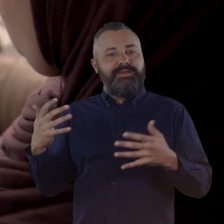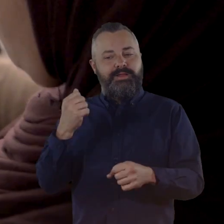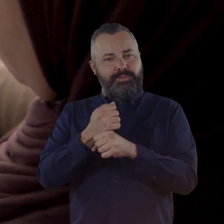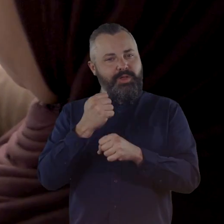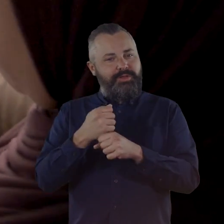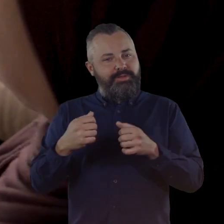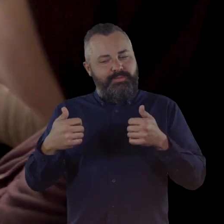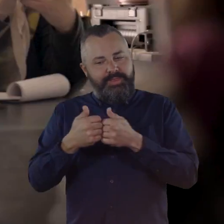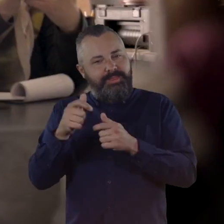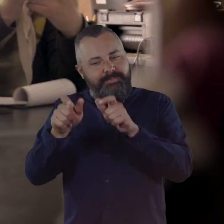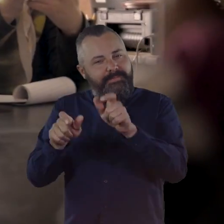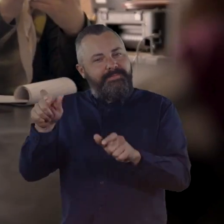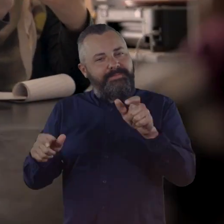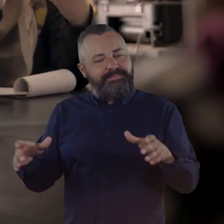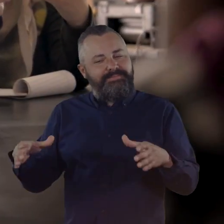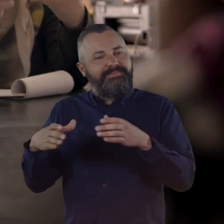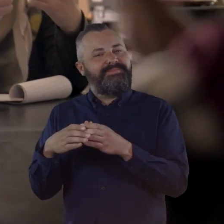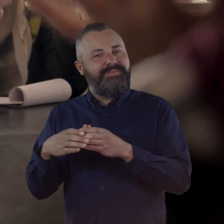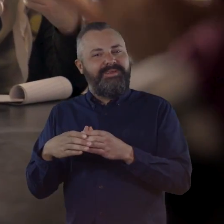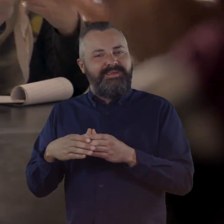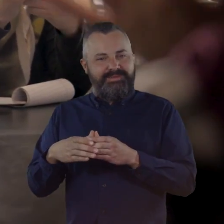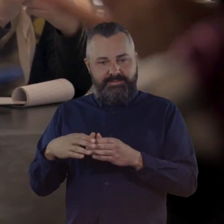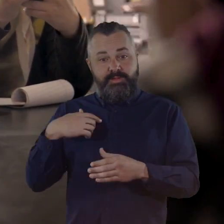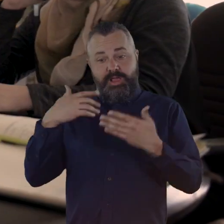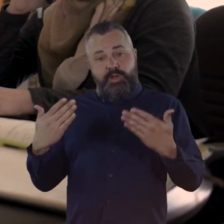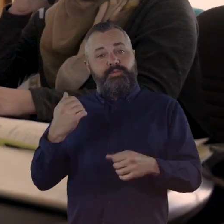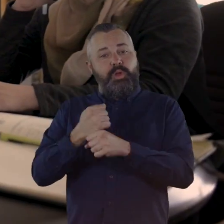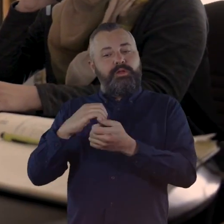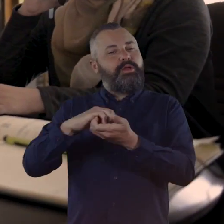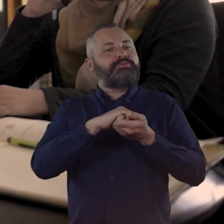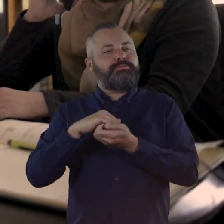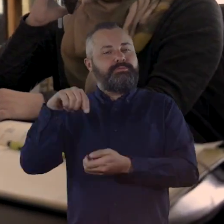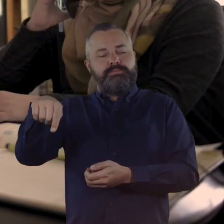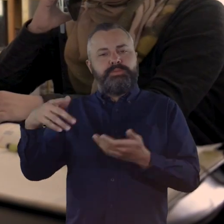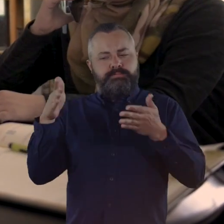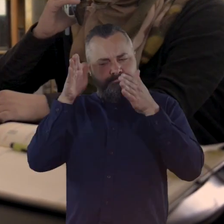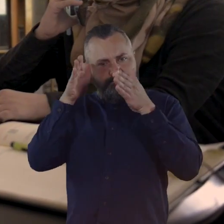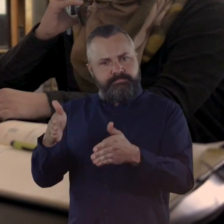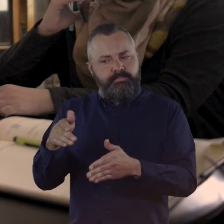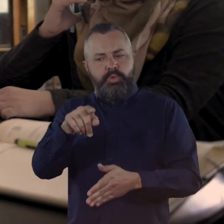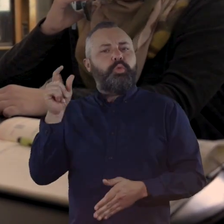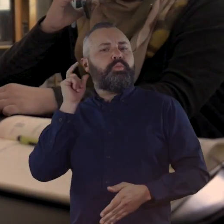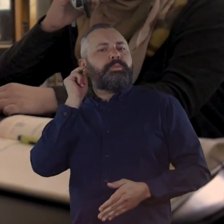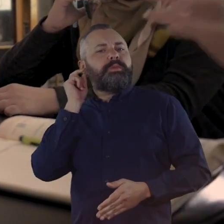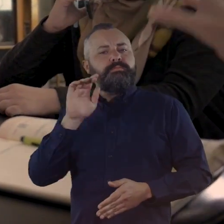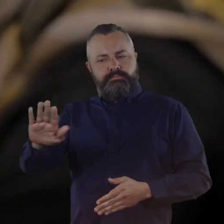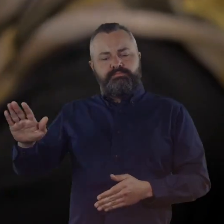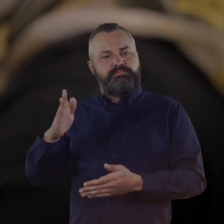humanitarian field. Today, I work for an organization for the rights of a person with disability.